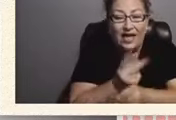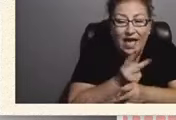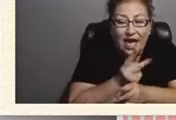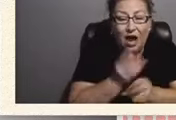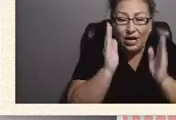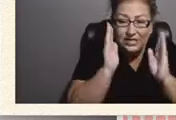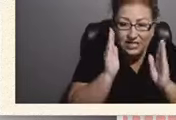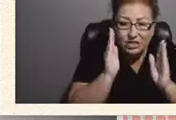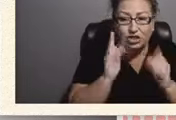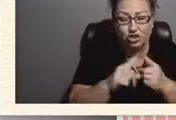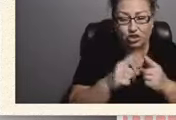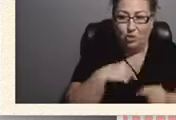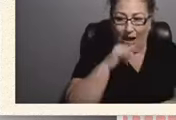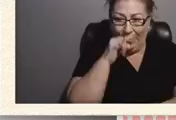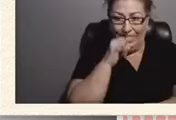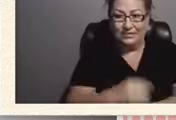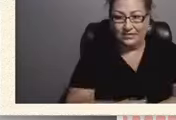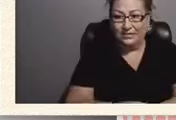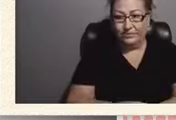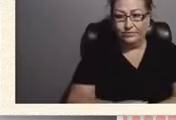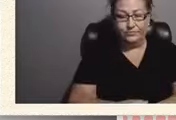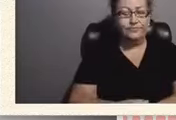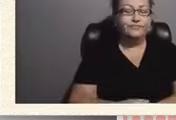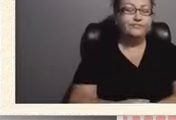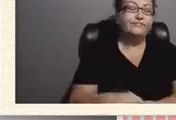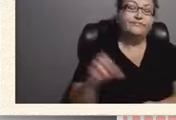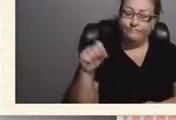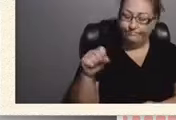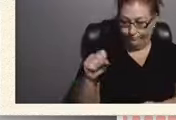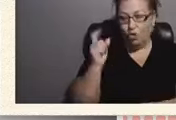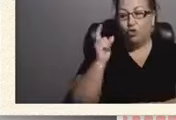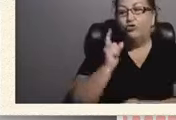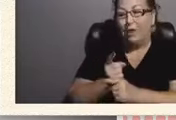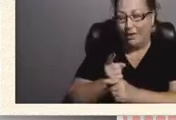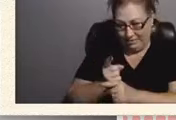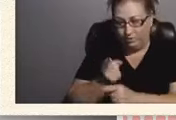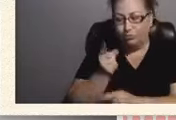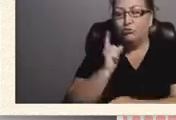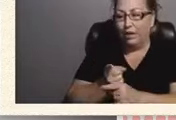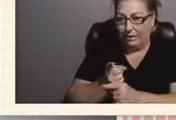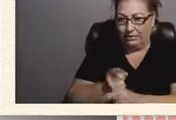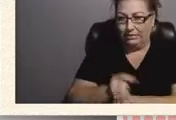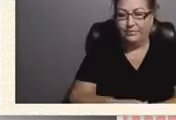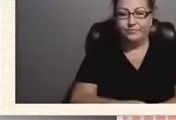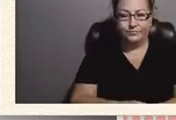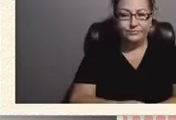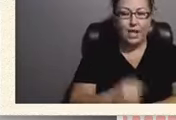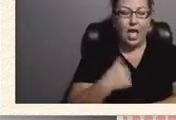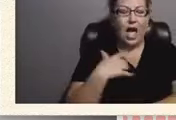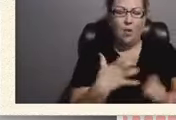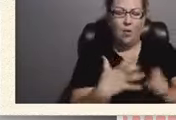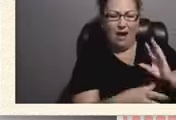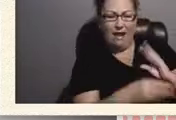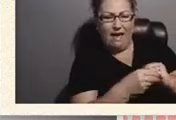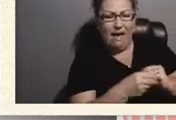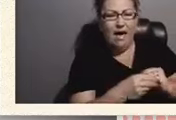our kids. Yeah. Correct. Correct. I wanted to ask, when does the best buddies program start? Like